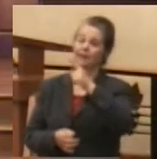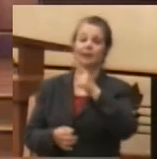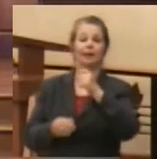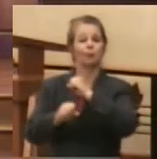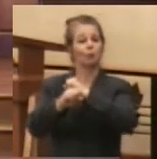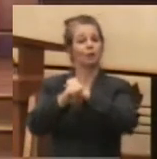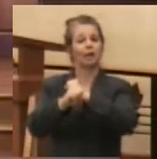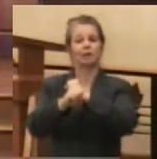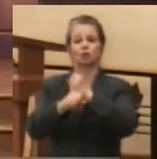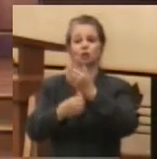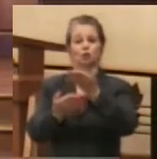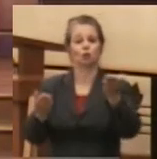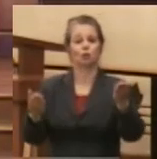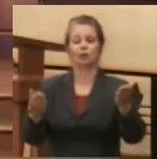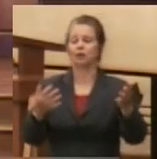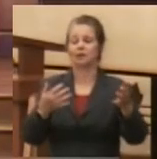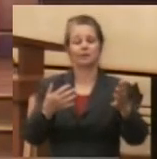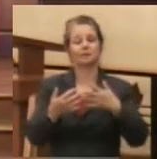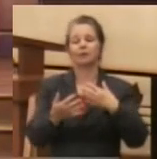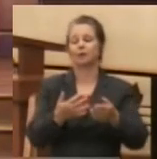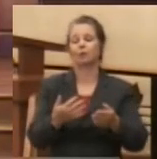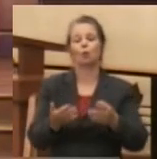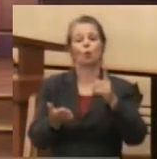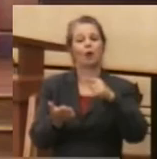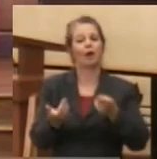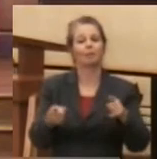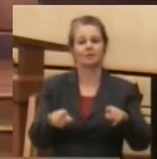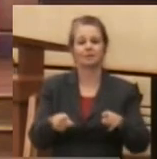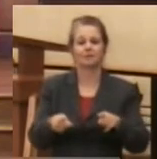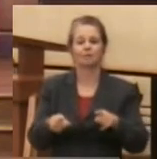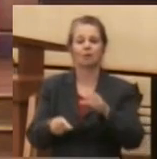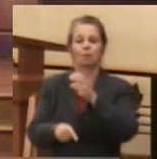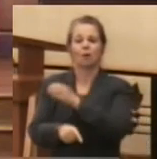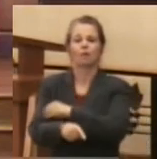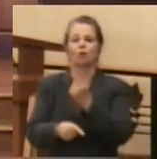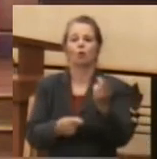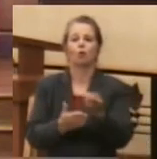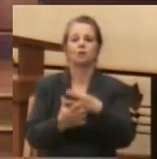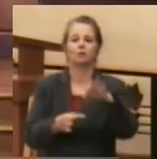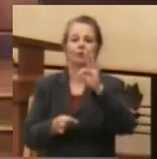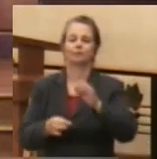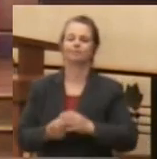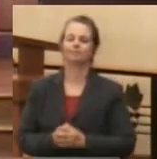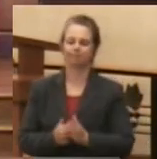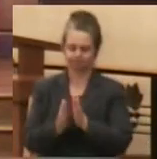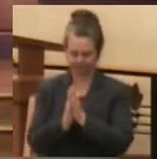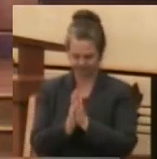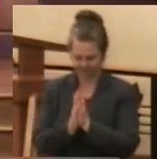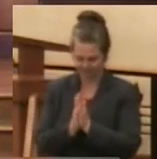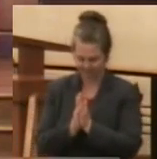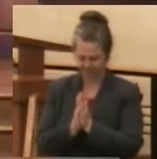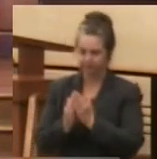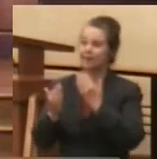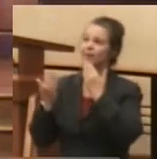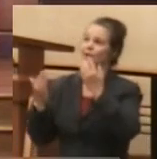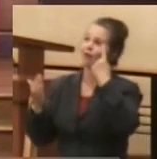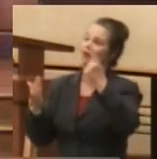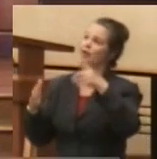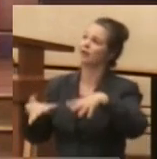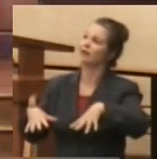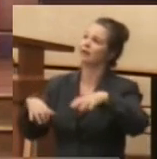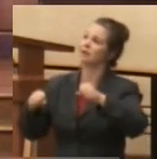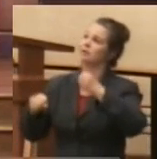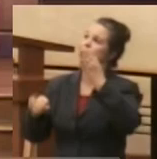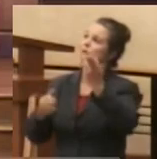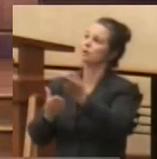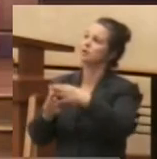By the power of the Holy Spirit. Let us pray. Lord God, thank you for the adoption that your Holy Spirit brings